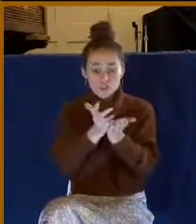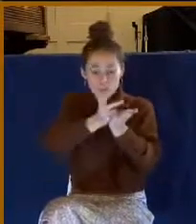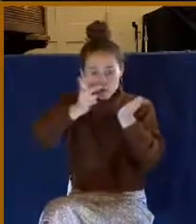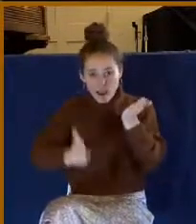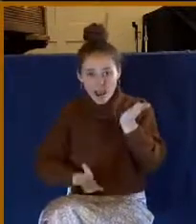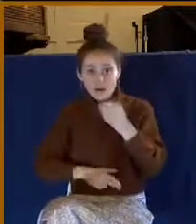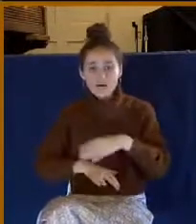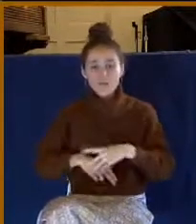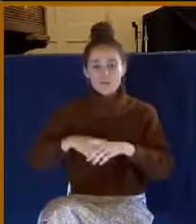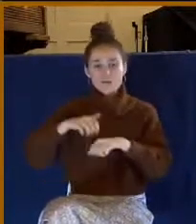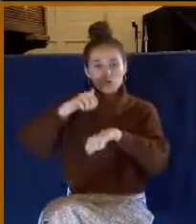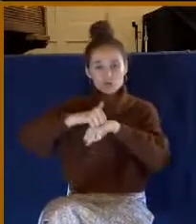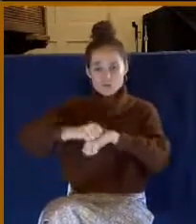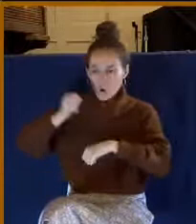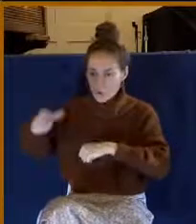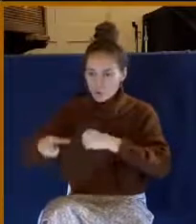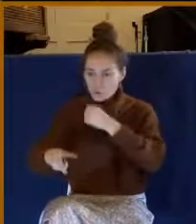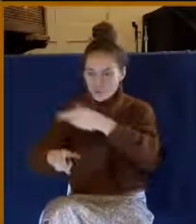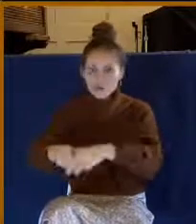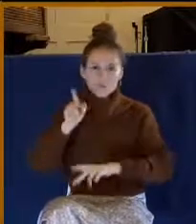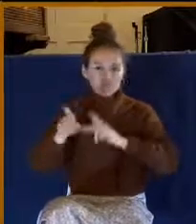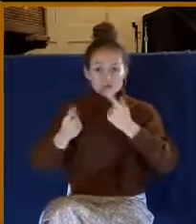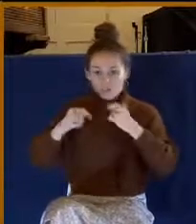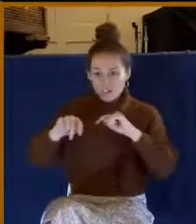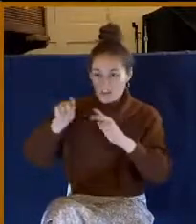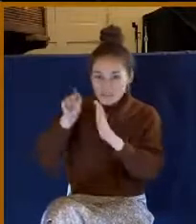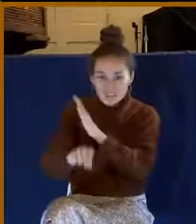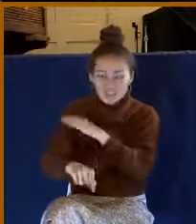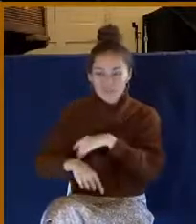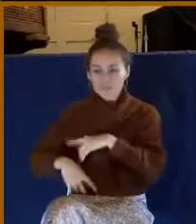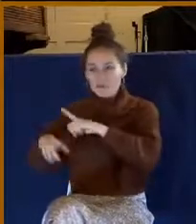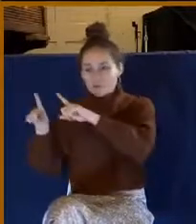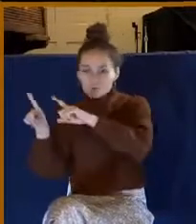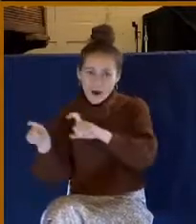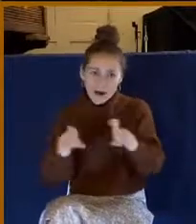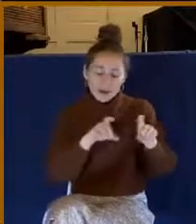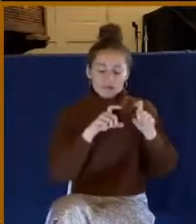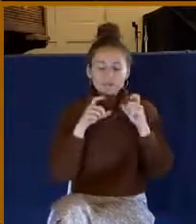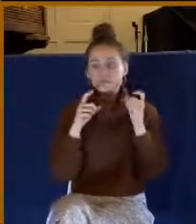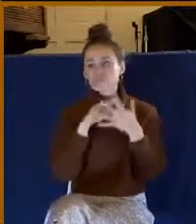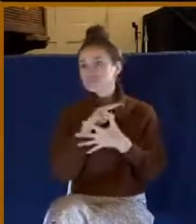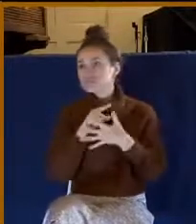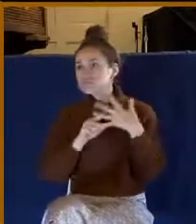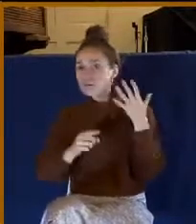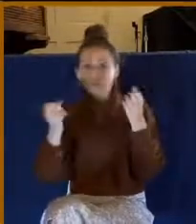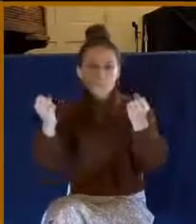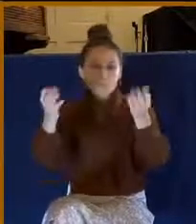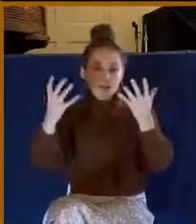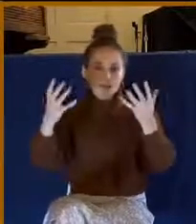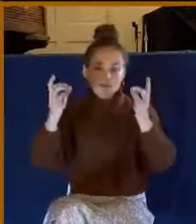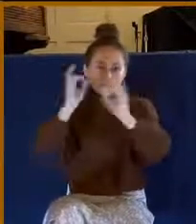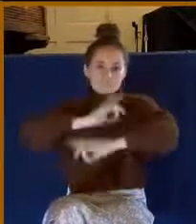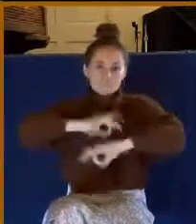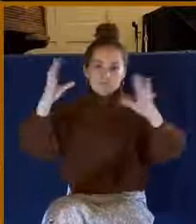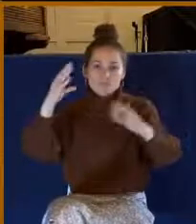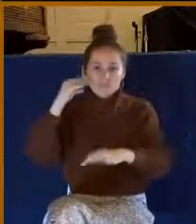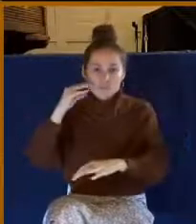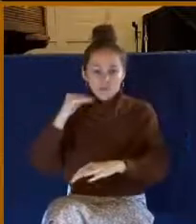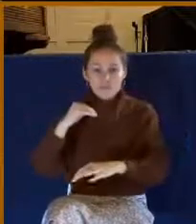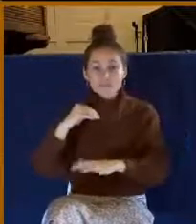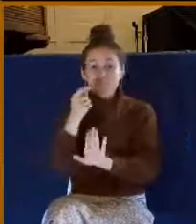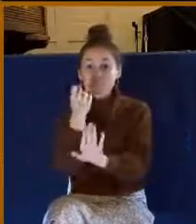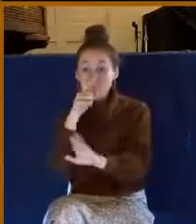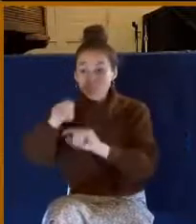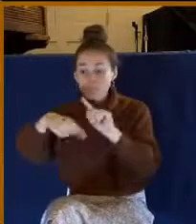assassination attempts, trials, and all those things. And yet the Apostle—and by the way, when Paul wrote this,